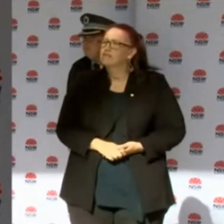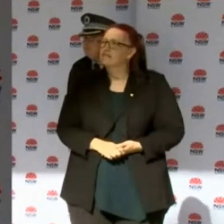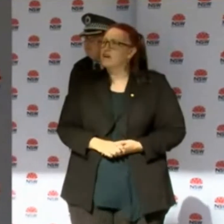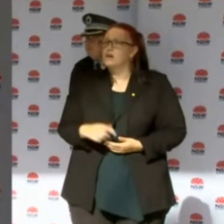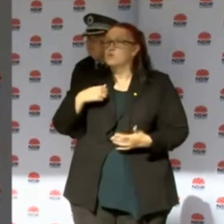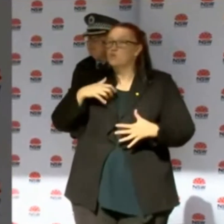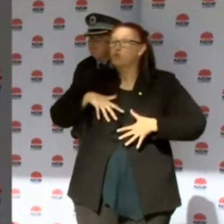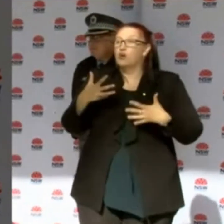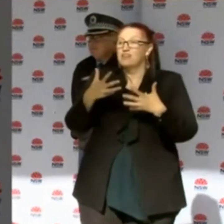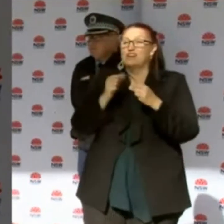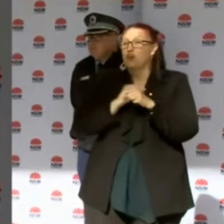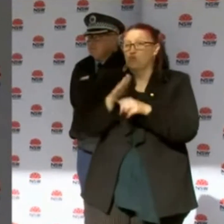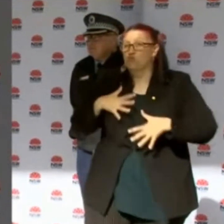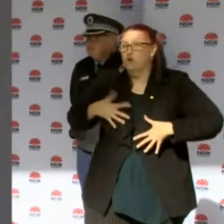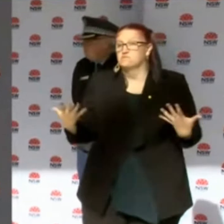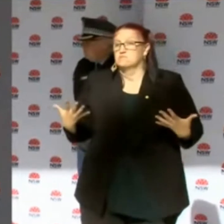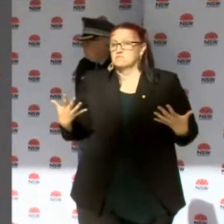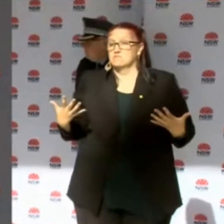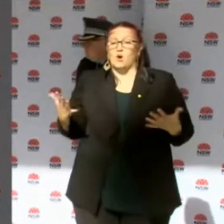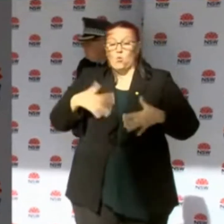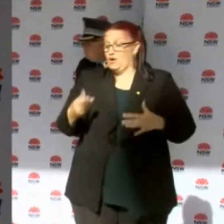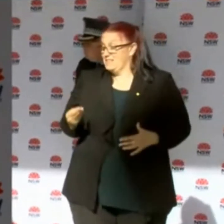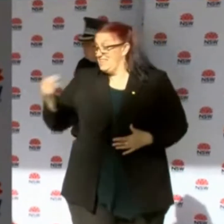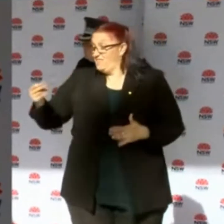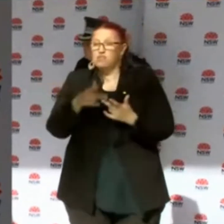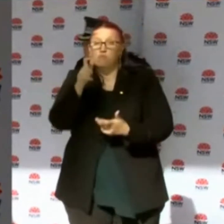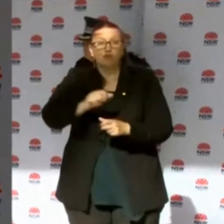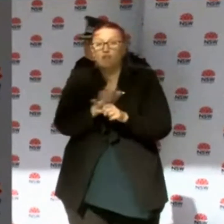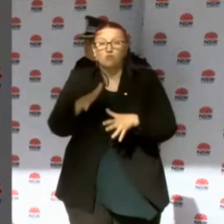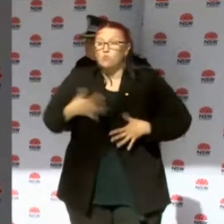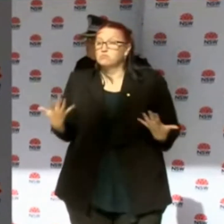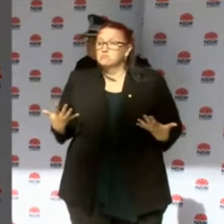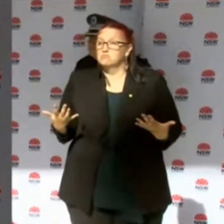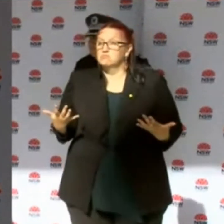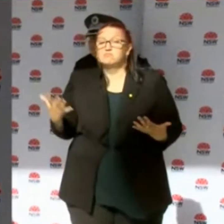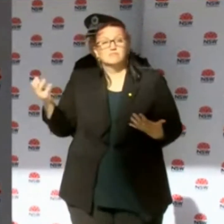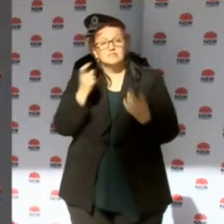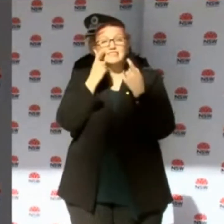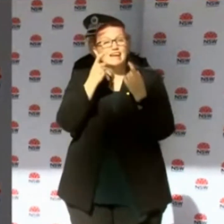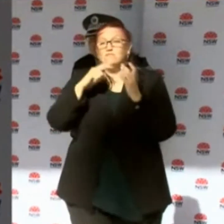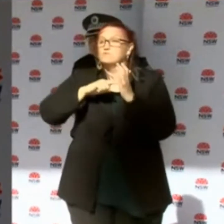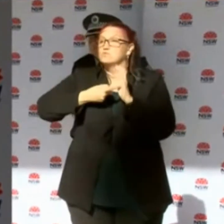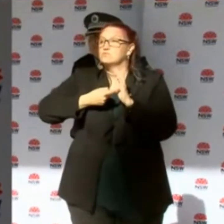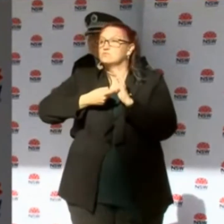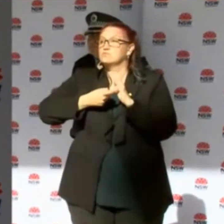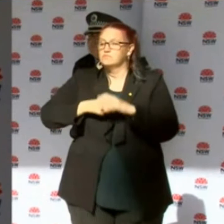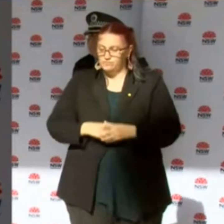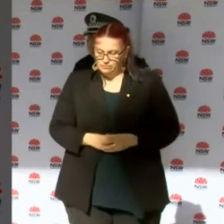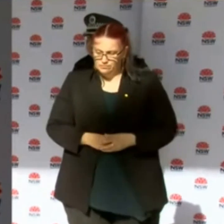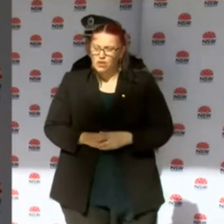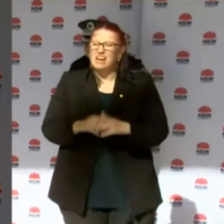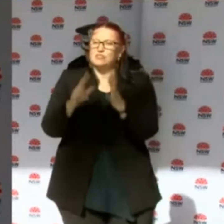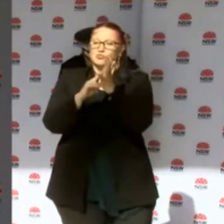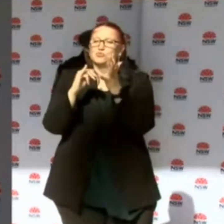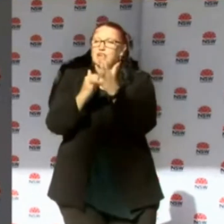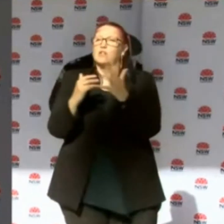someone. All of us, no matter our circumstances, no matter what we do, have to be careful. And that means not travelling outside of metropolitan